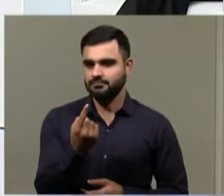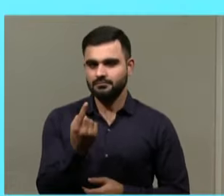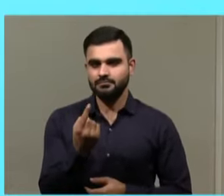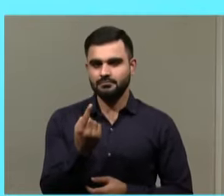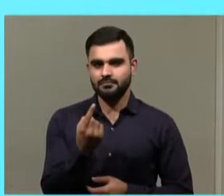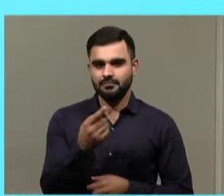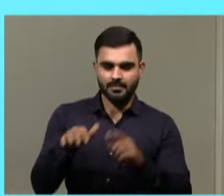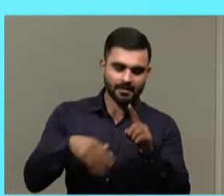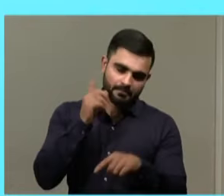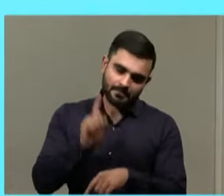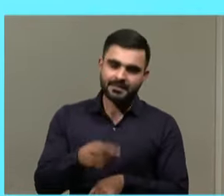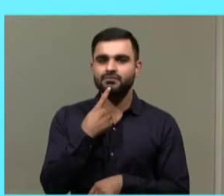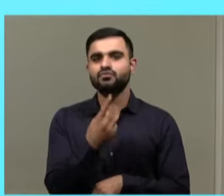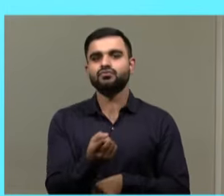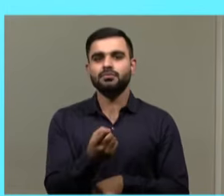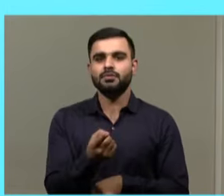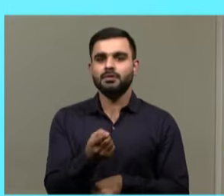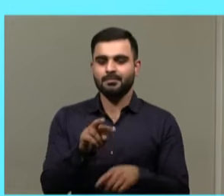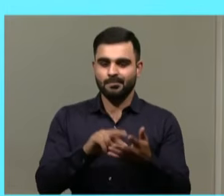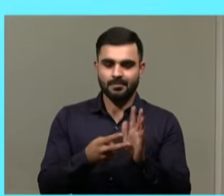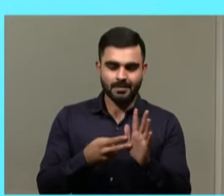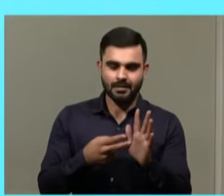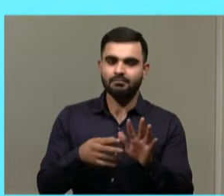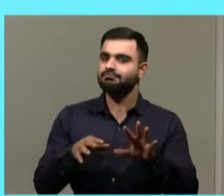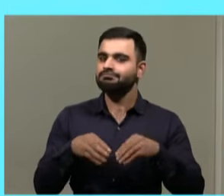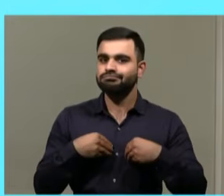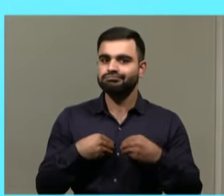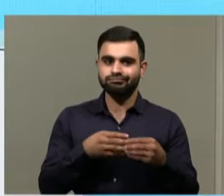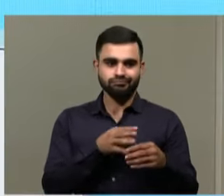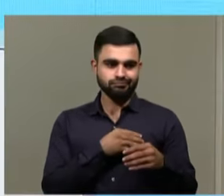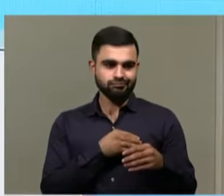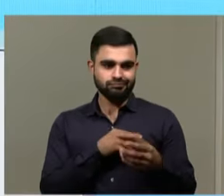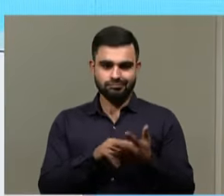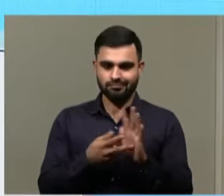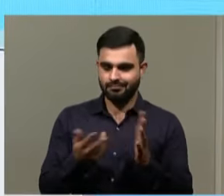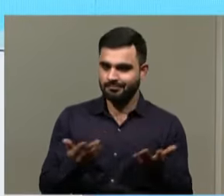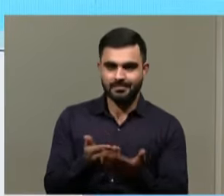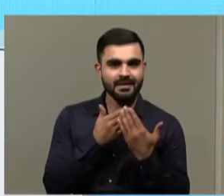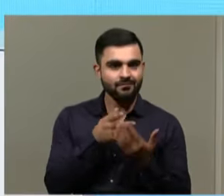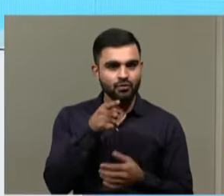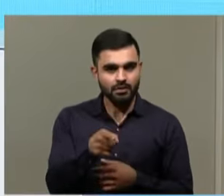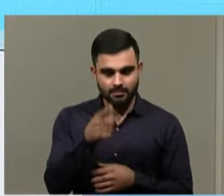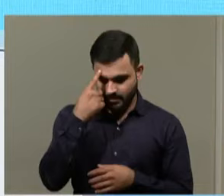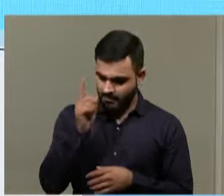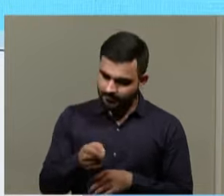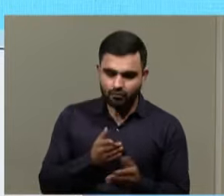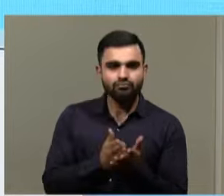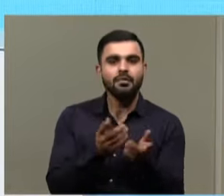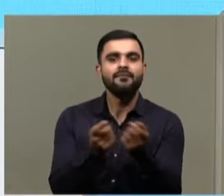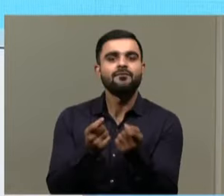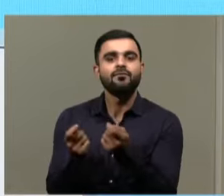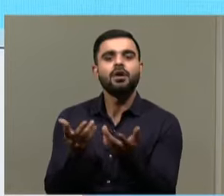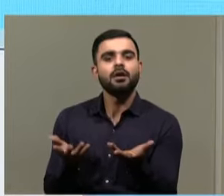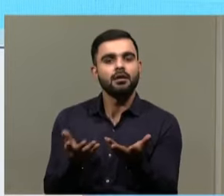Gargi, I must tell you, disability is not something we should all be scared of. It's not something we should all be afraid of.